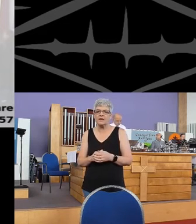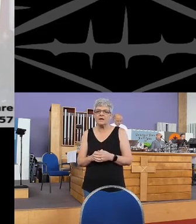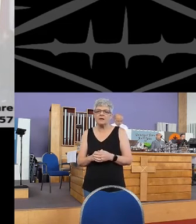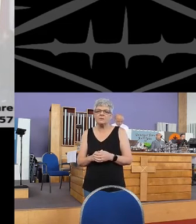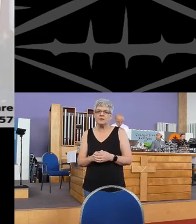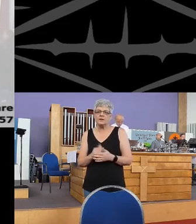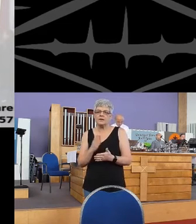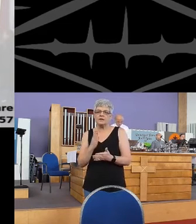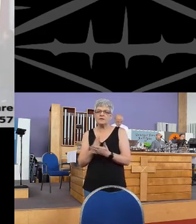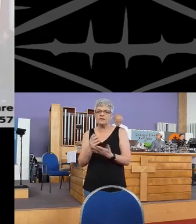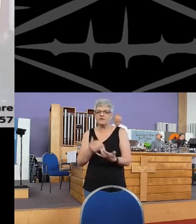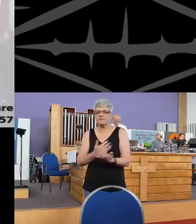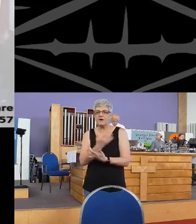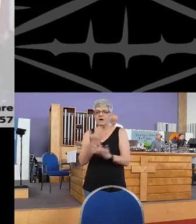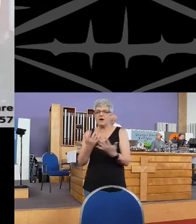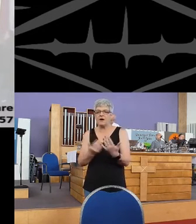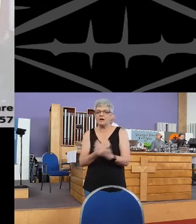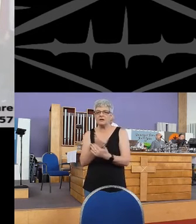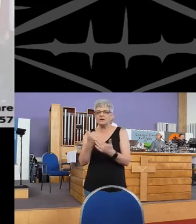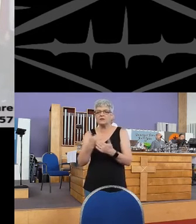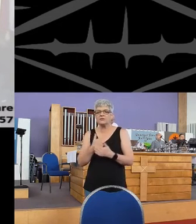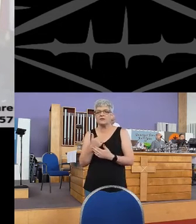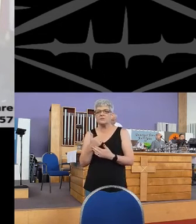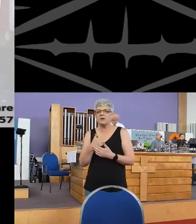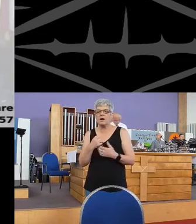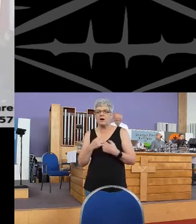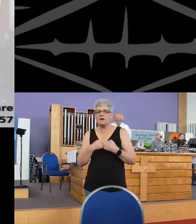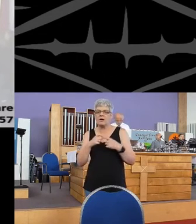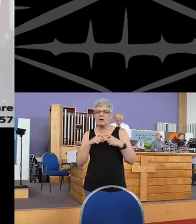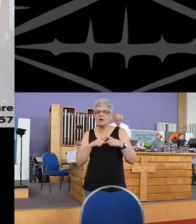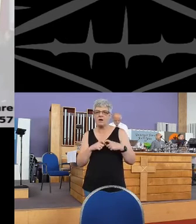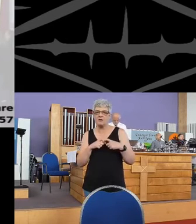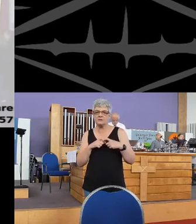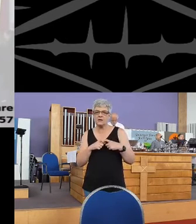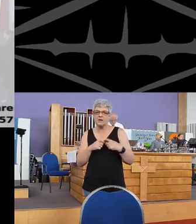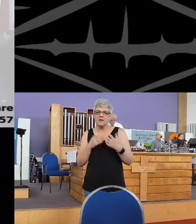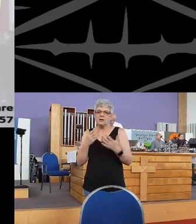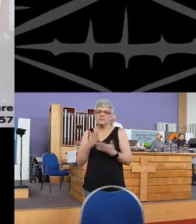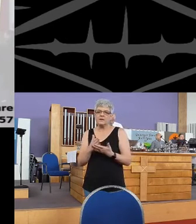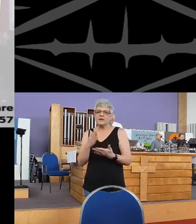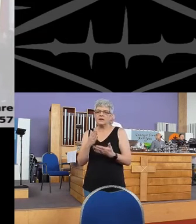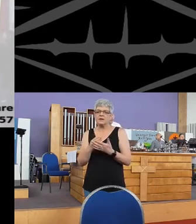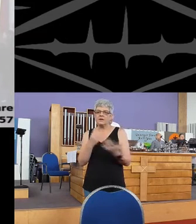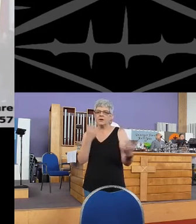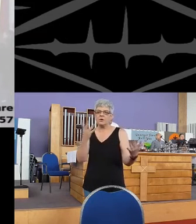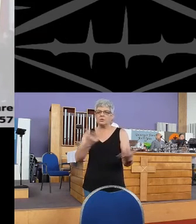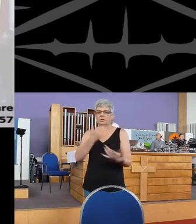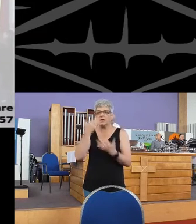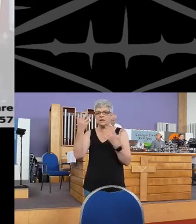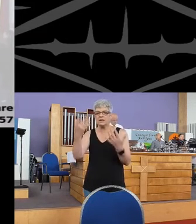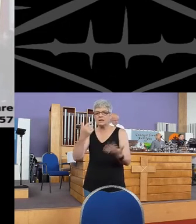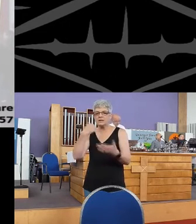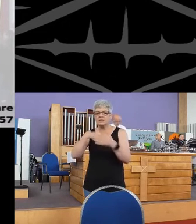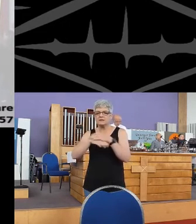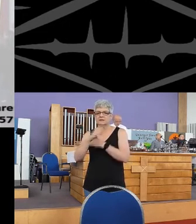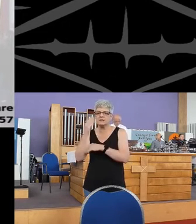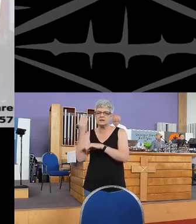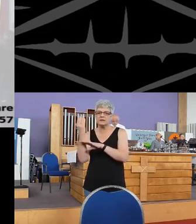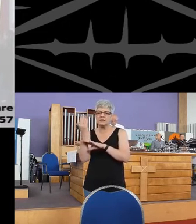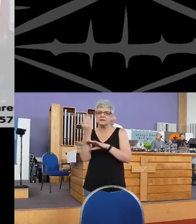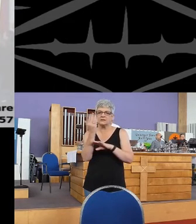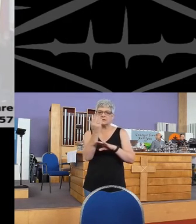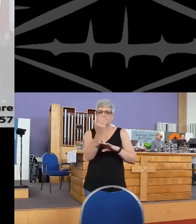Jesus, the fire in my heart, be the wind